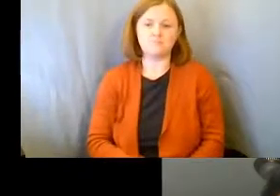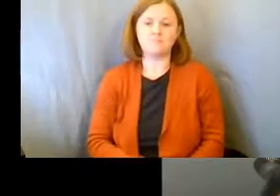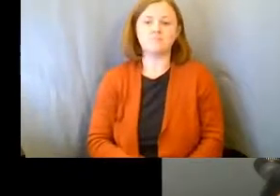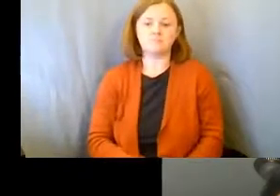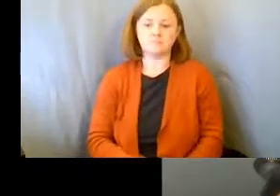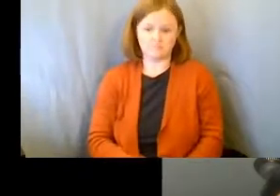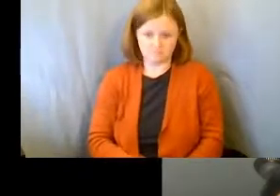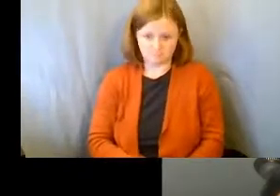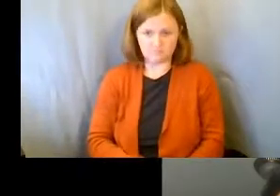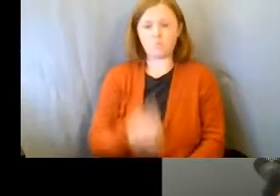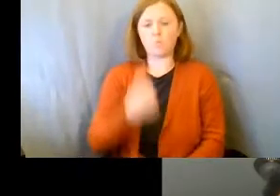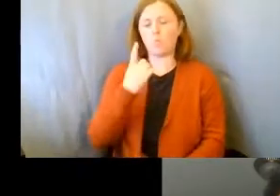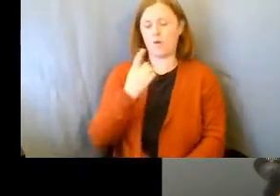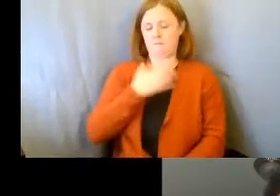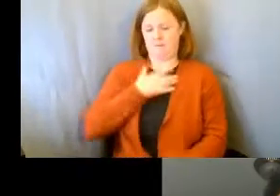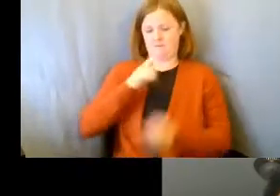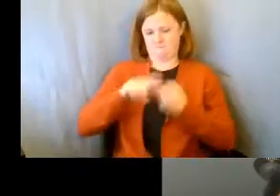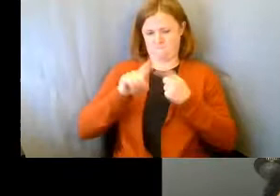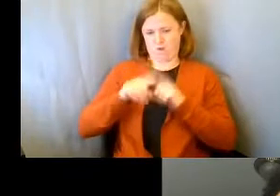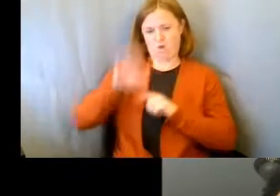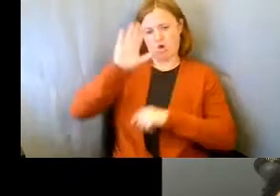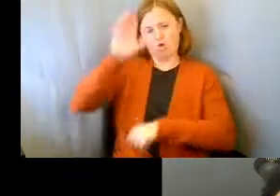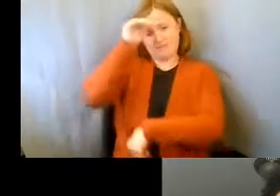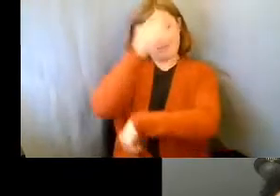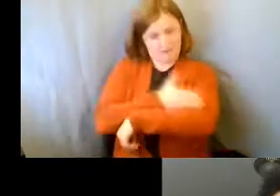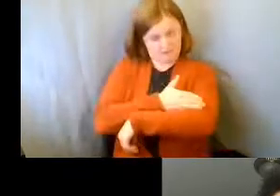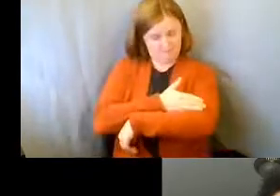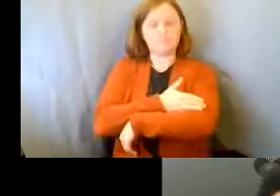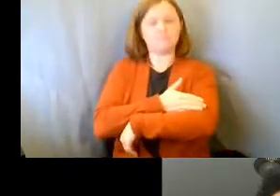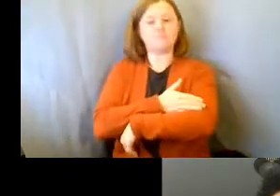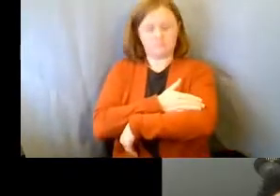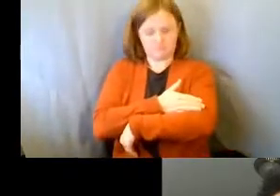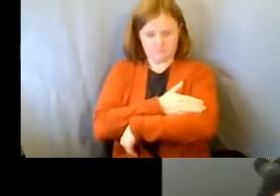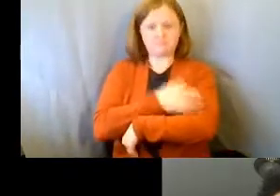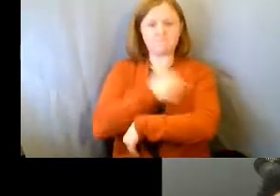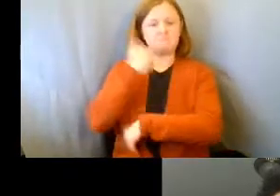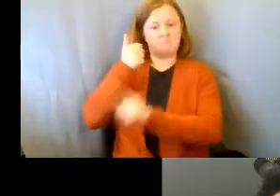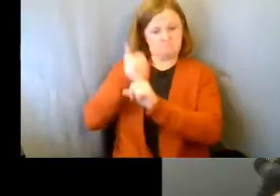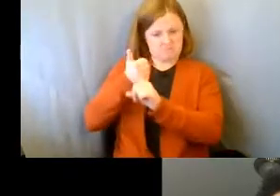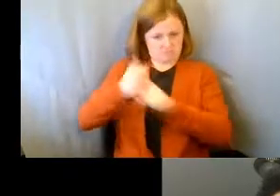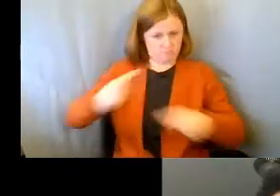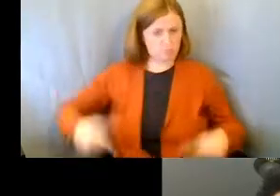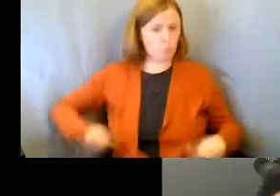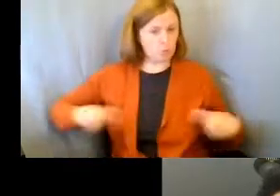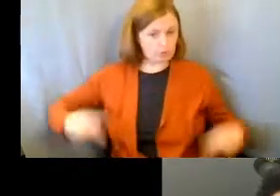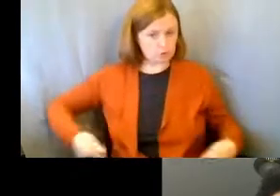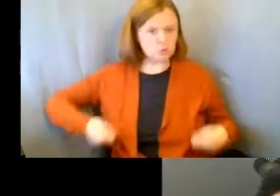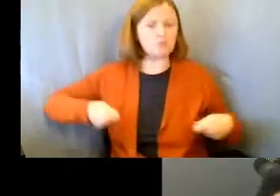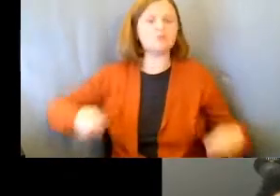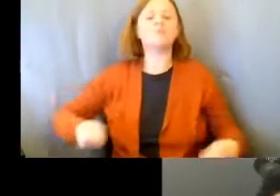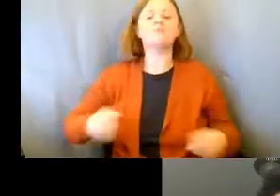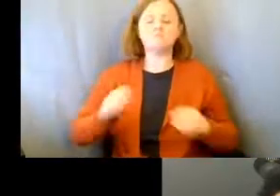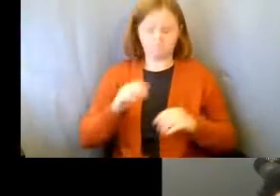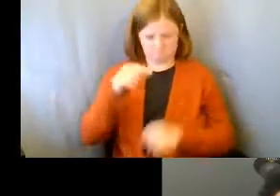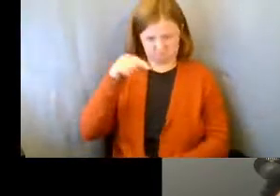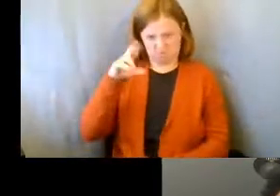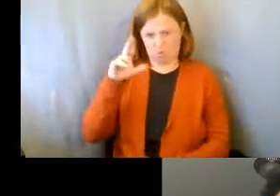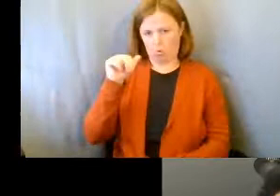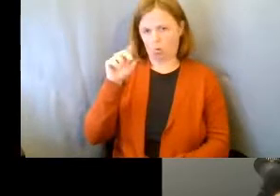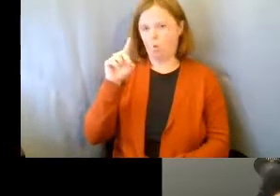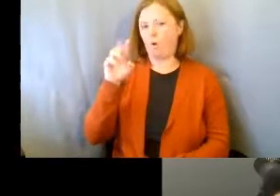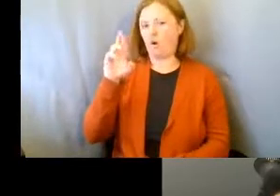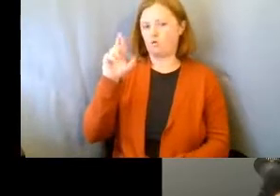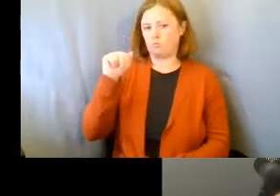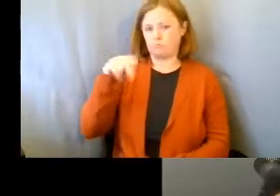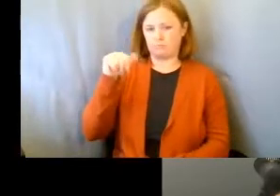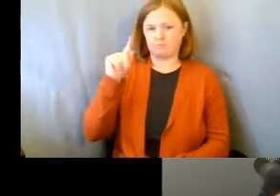I had one friend whose son was in a wheelchair and was quadriplegic. And they actually set